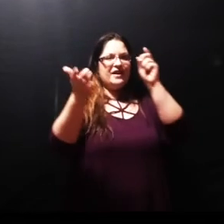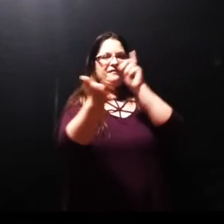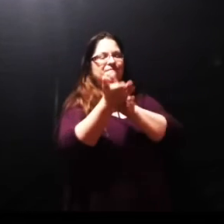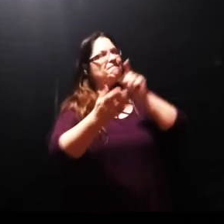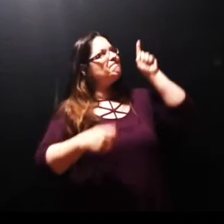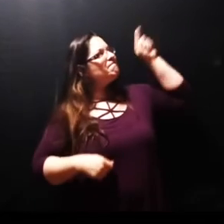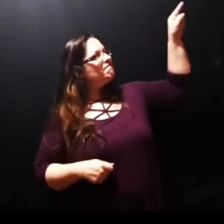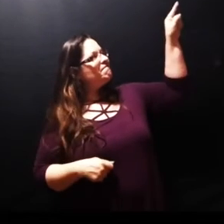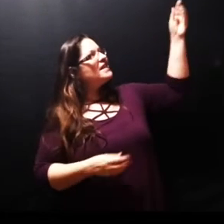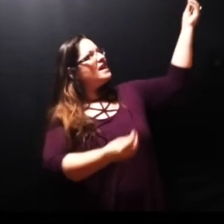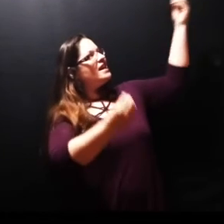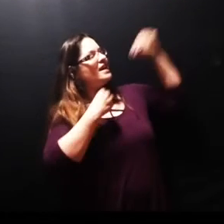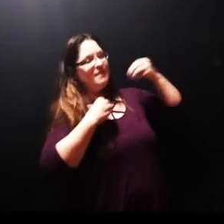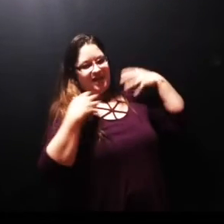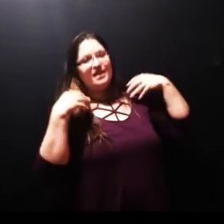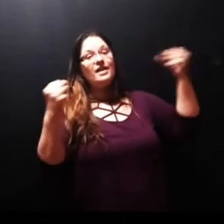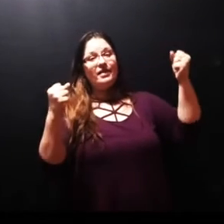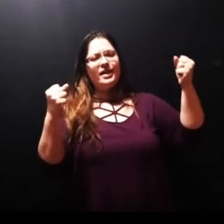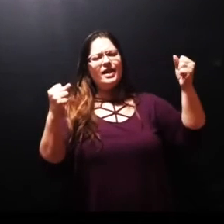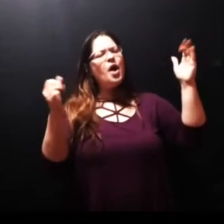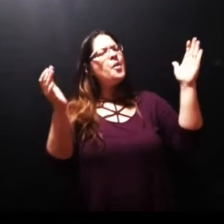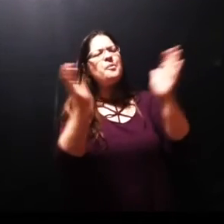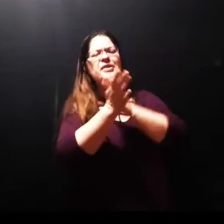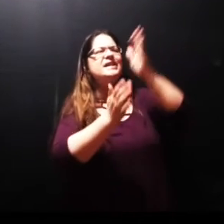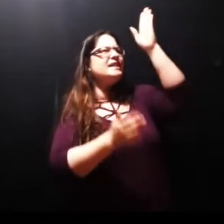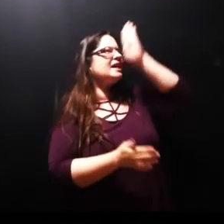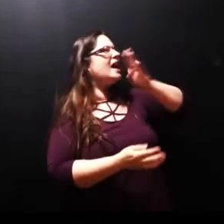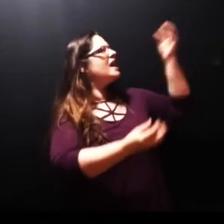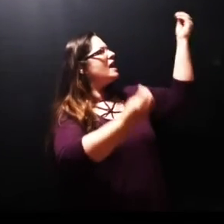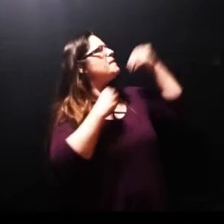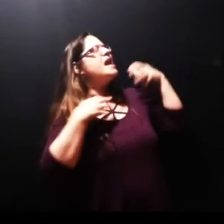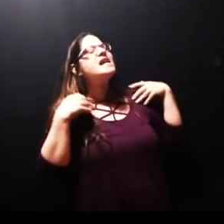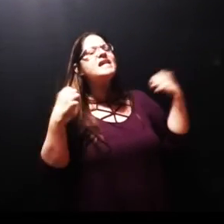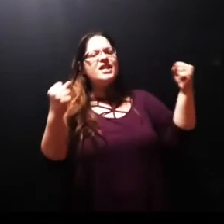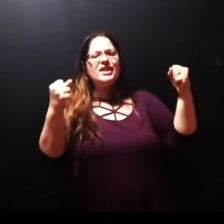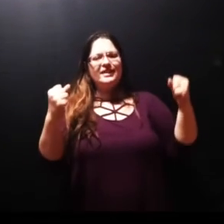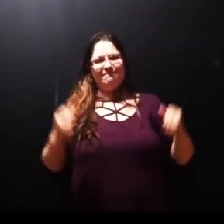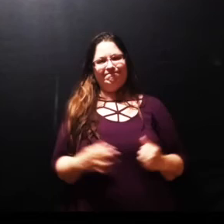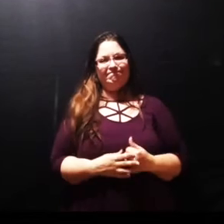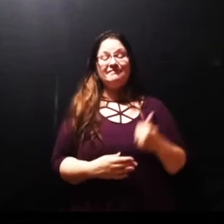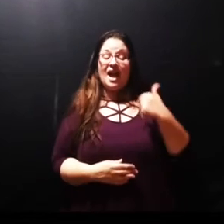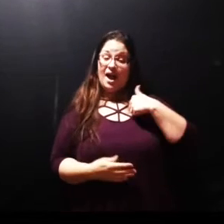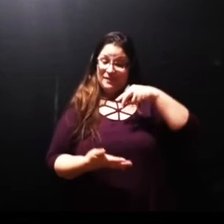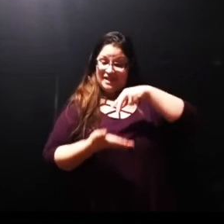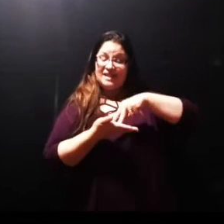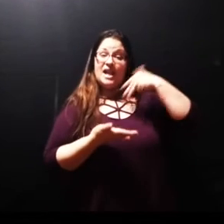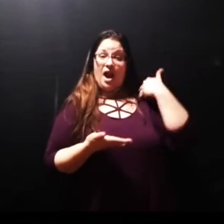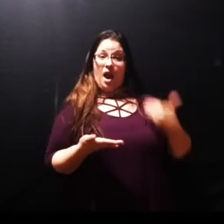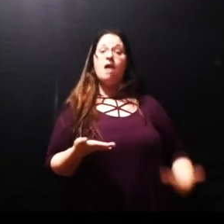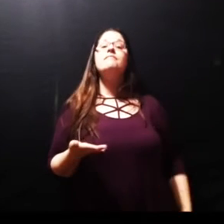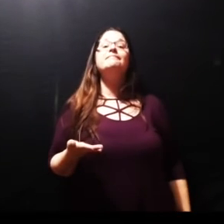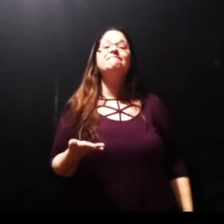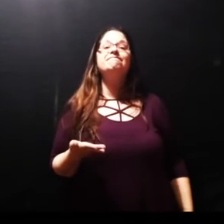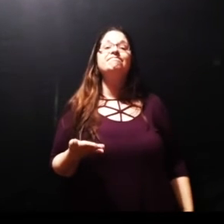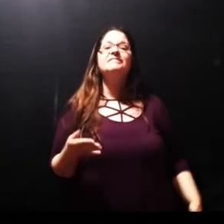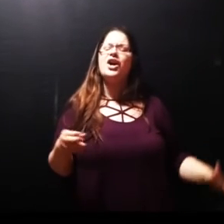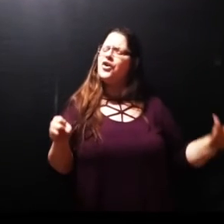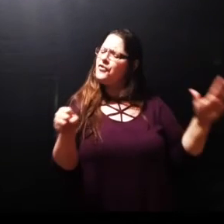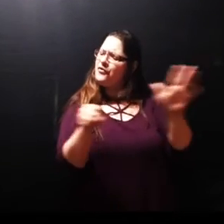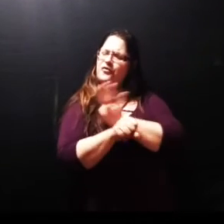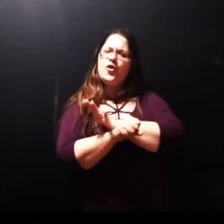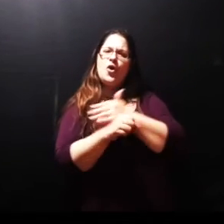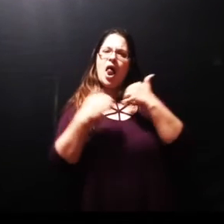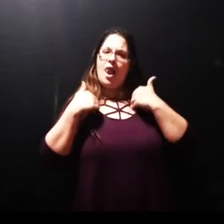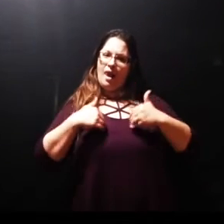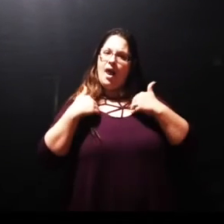praise God he I am praise God he healed me I'm standing before